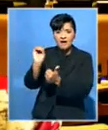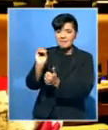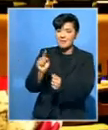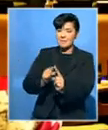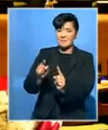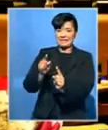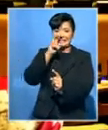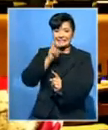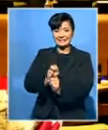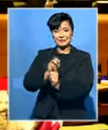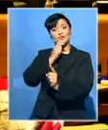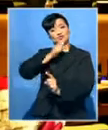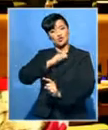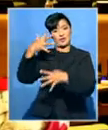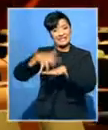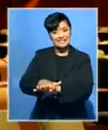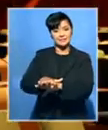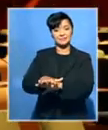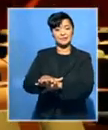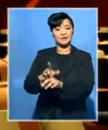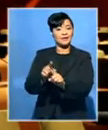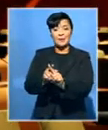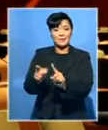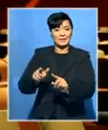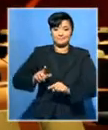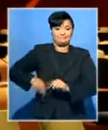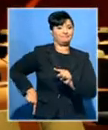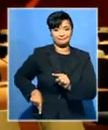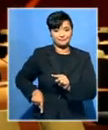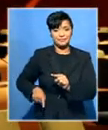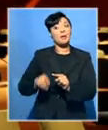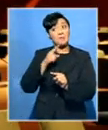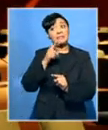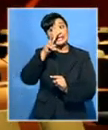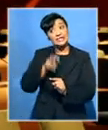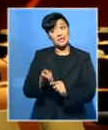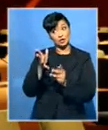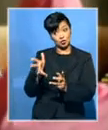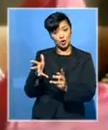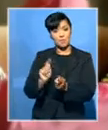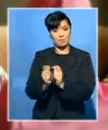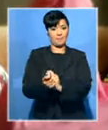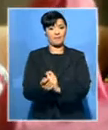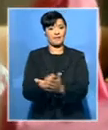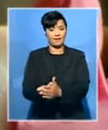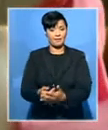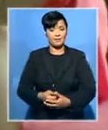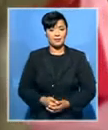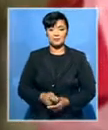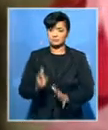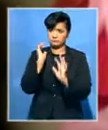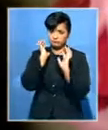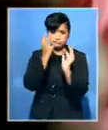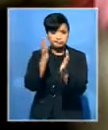decisiveness, we just tilt the developments of a country in the right way. While she